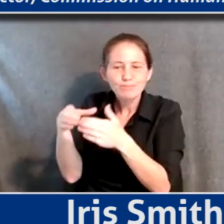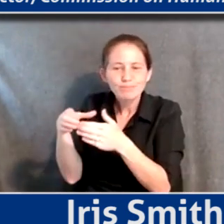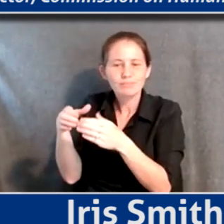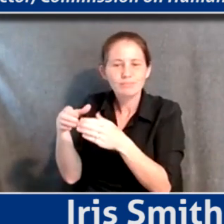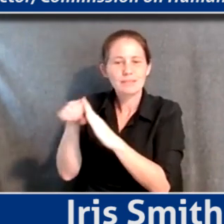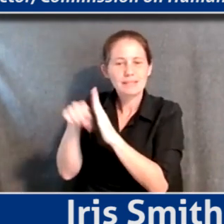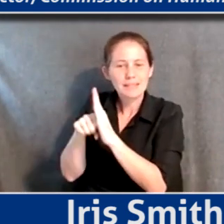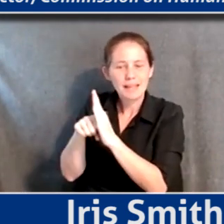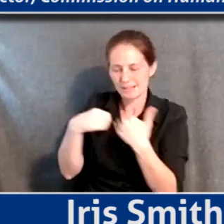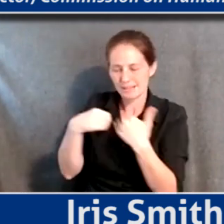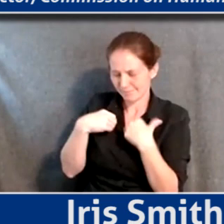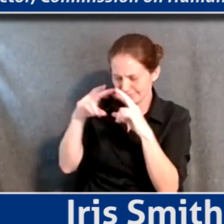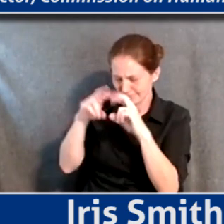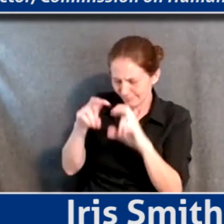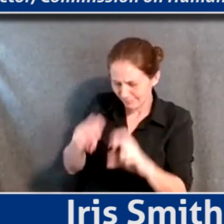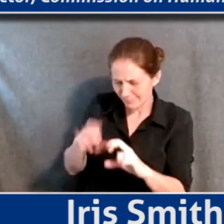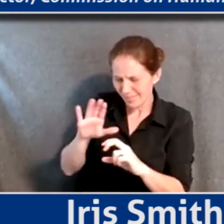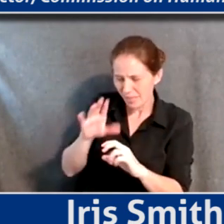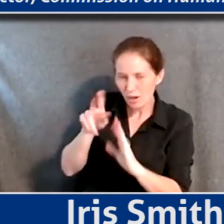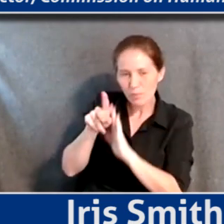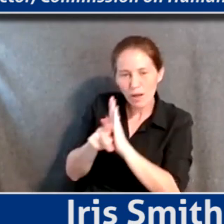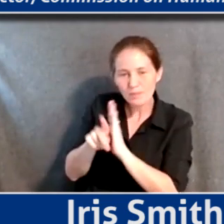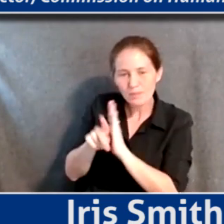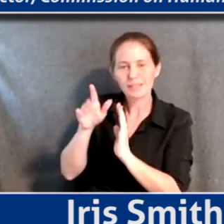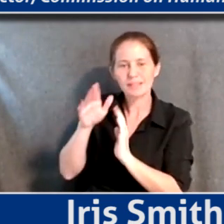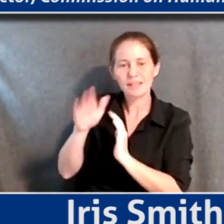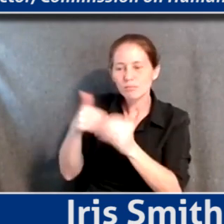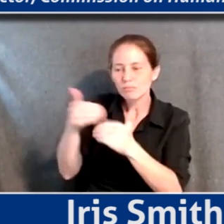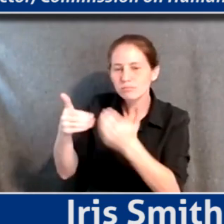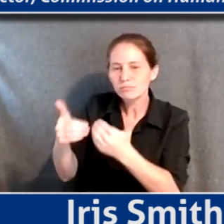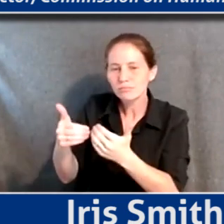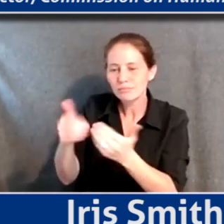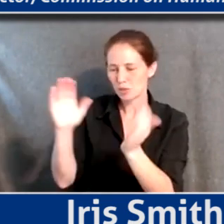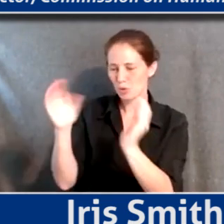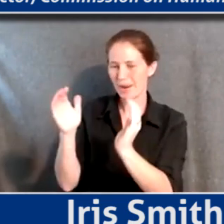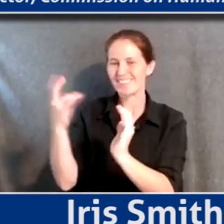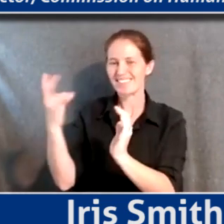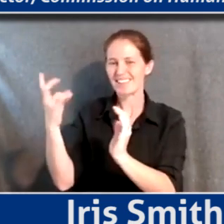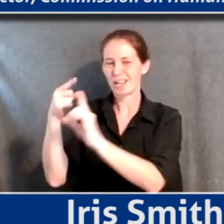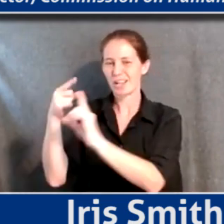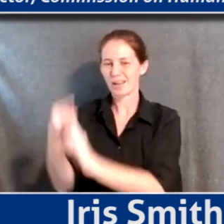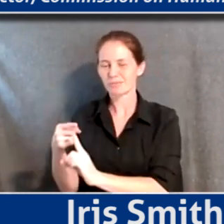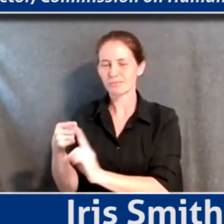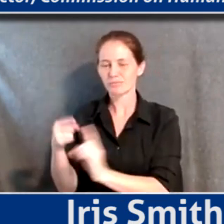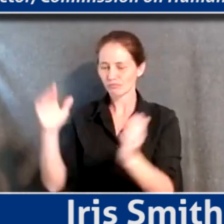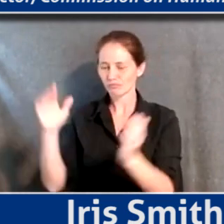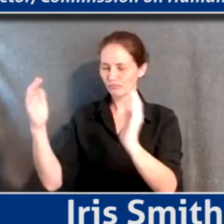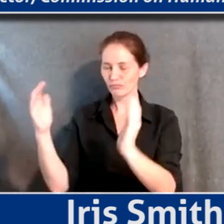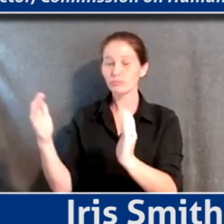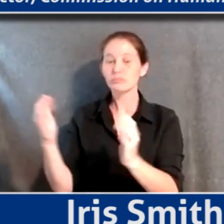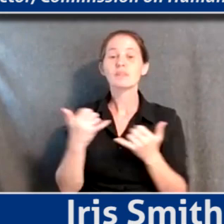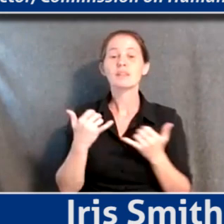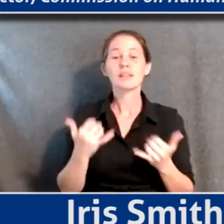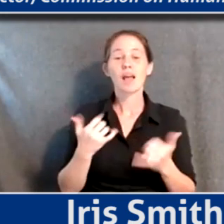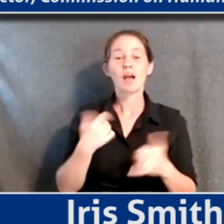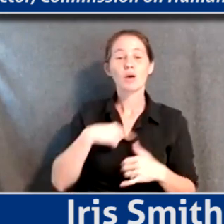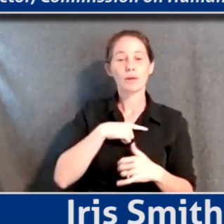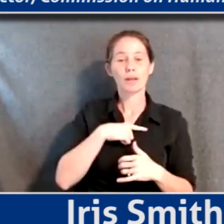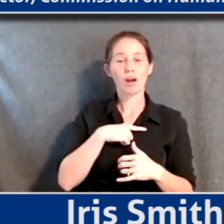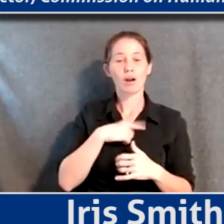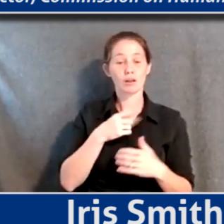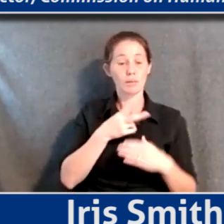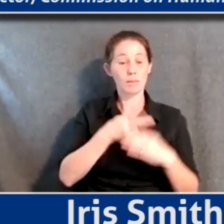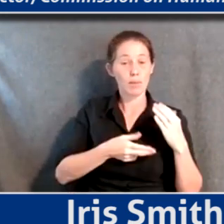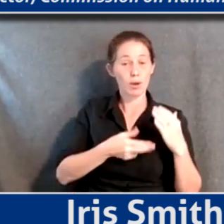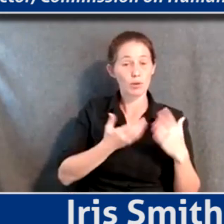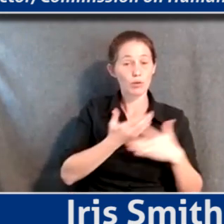reviewing their policies and practice against those 17 goals. And we are now kind of both through our adoption